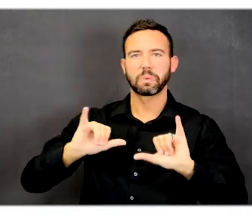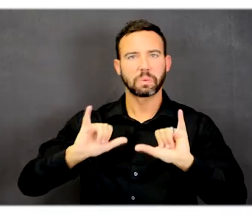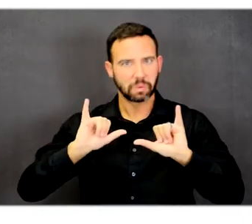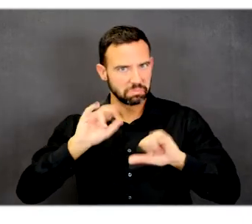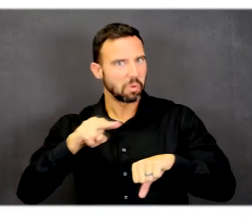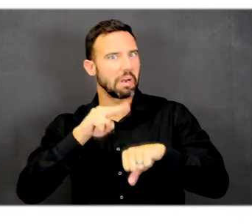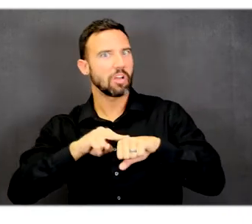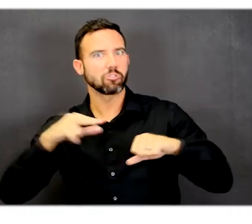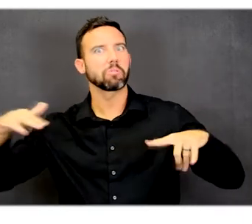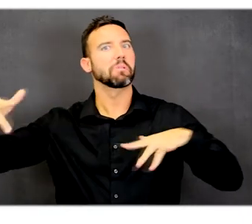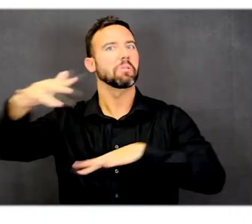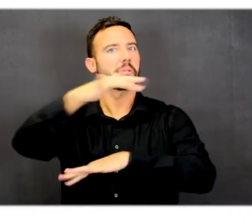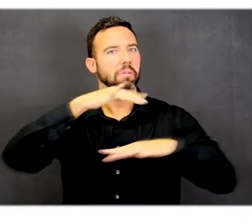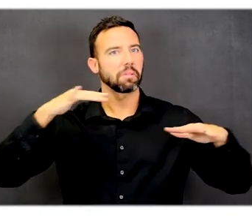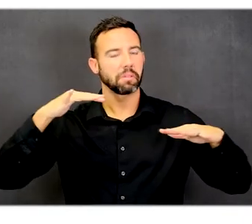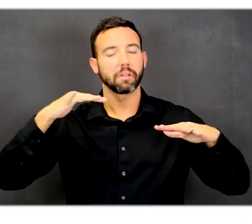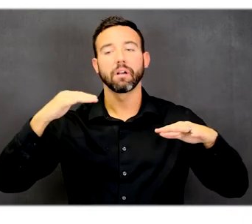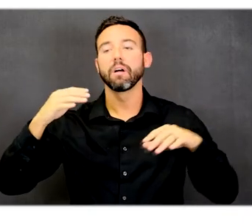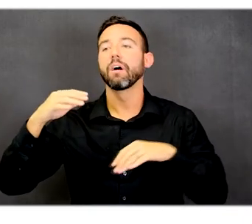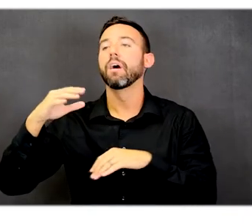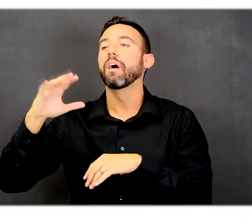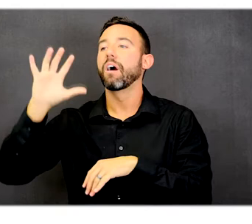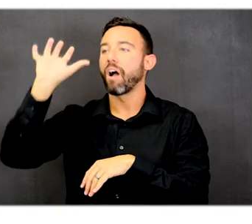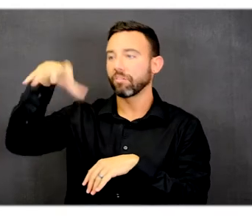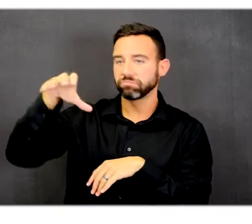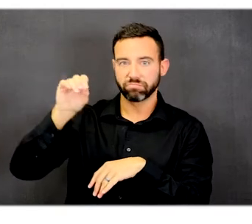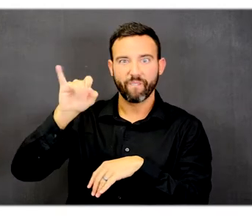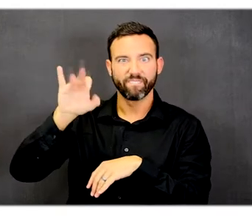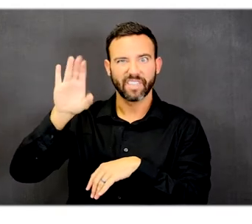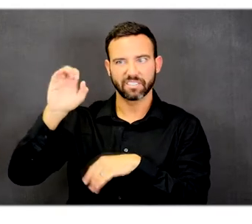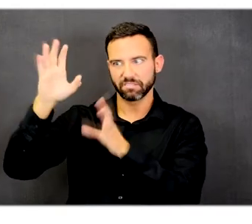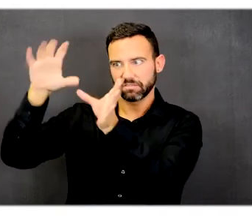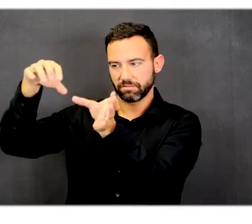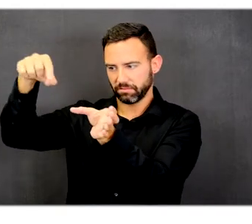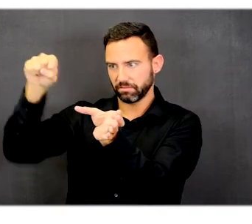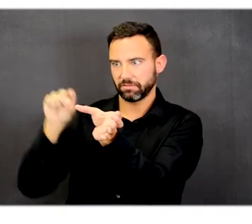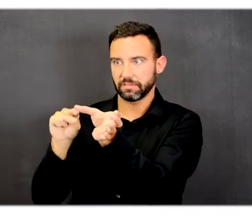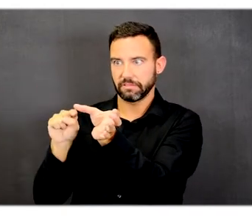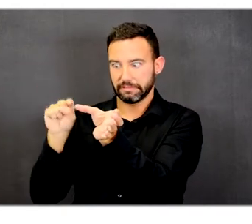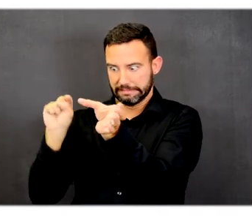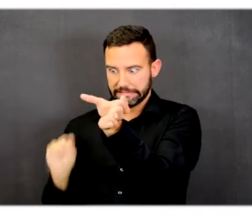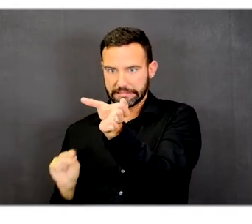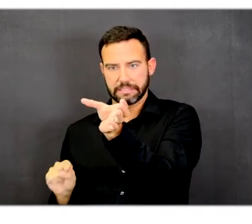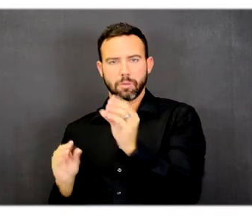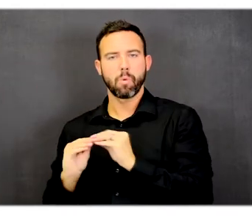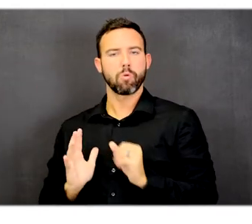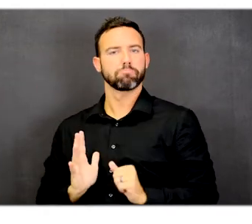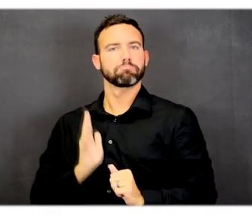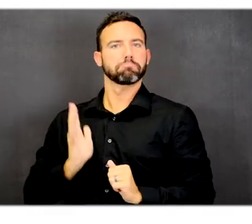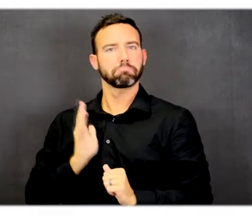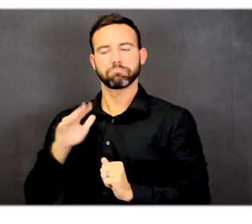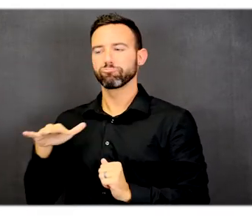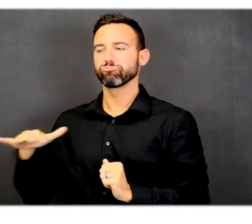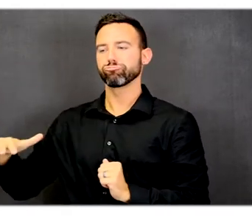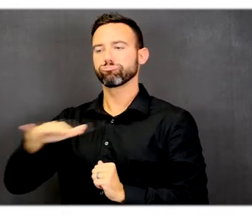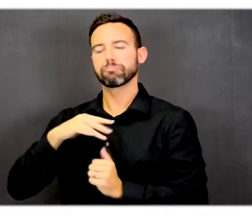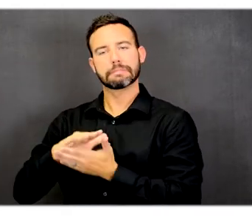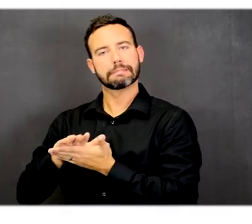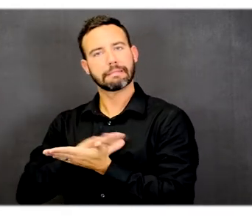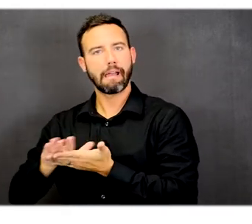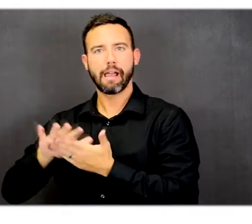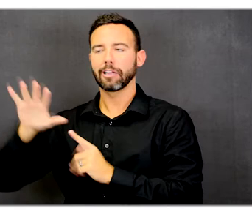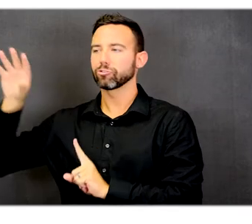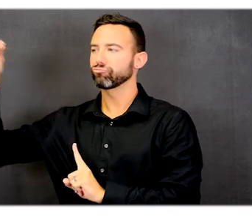On the south of the office building there is another exterior courtyard that is a more formal area with a nice shade structure